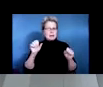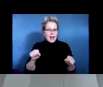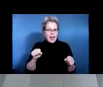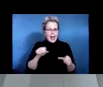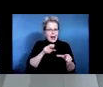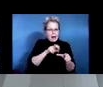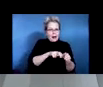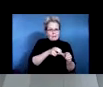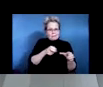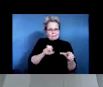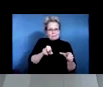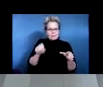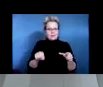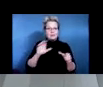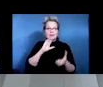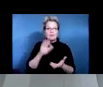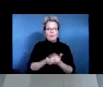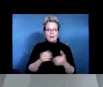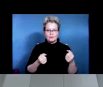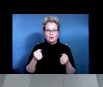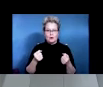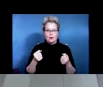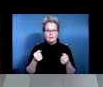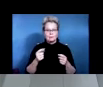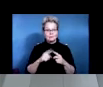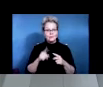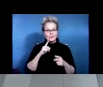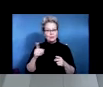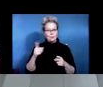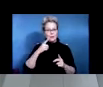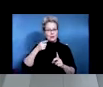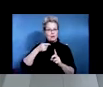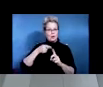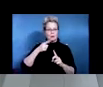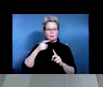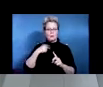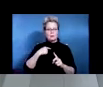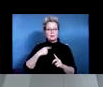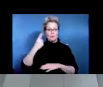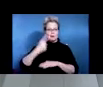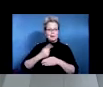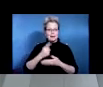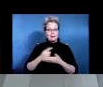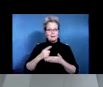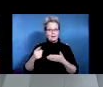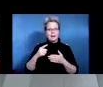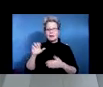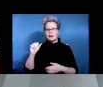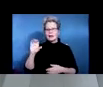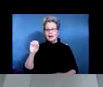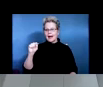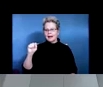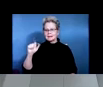identified is him taking access link to work one day a week and then his wife will pick him up